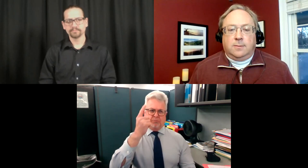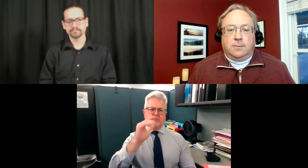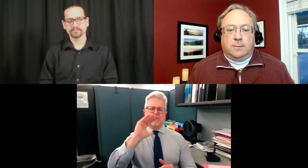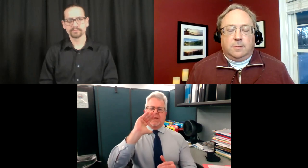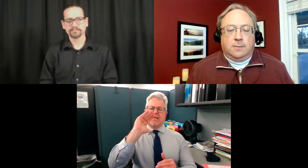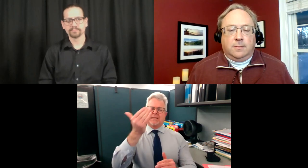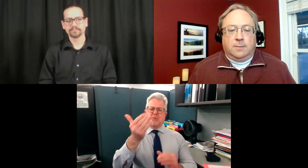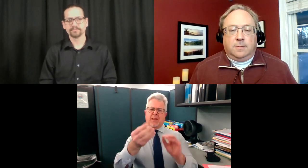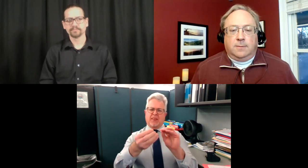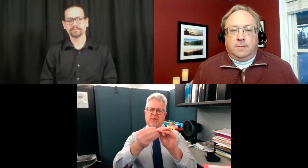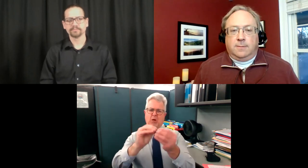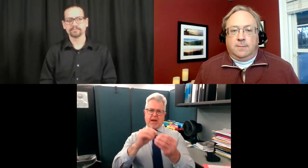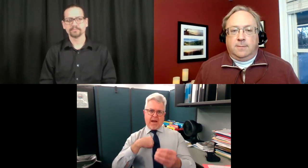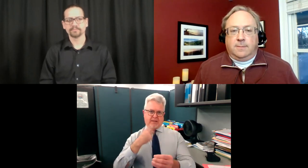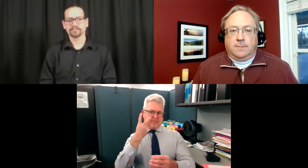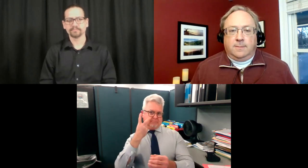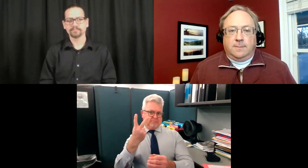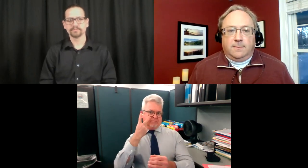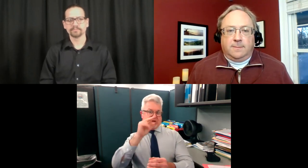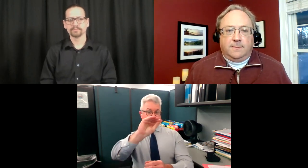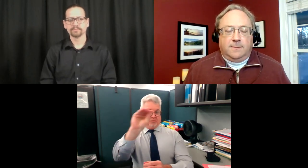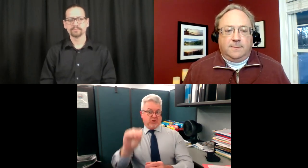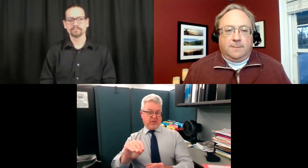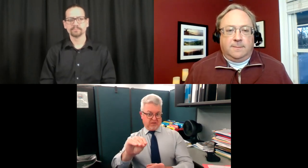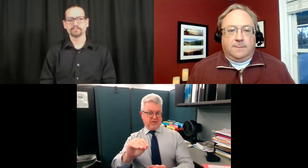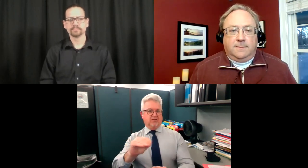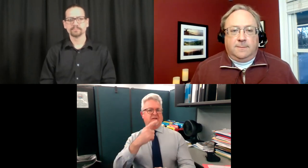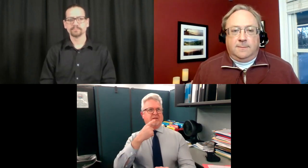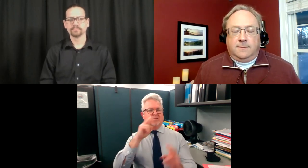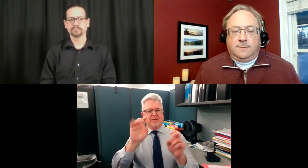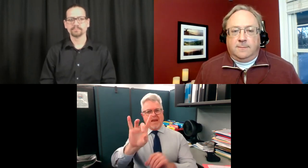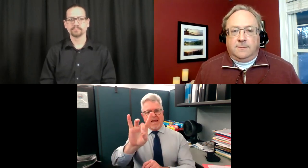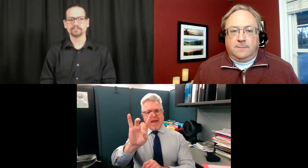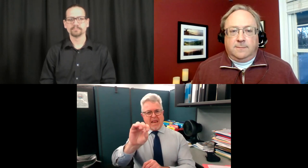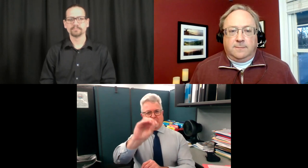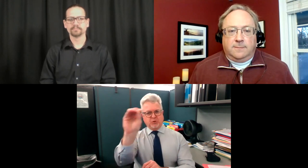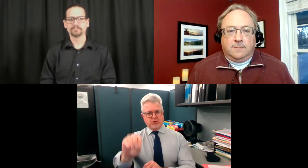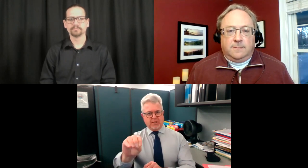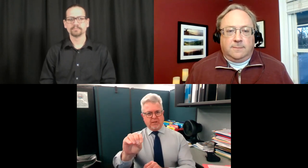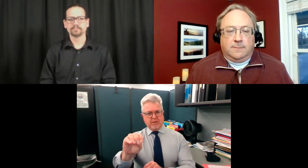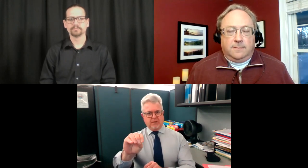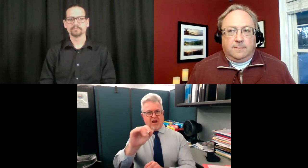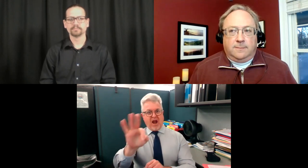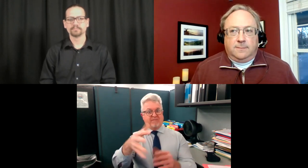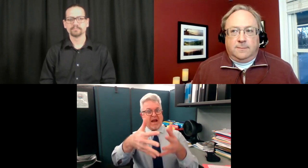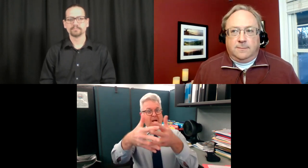Mike is saying, I understand that. And the numbers I'm seeing now for herd immunity, I've